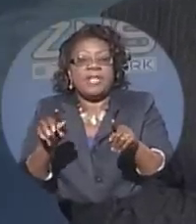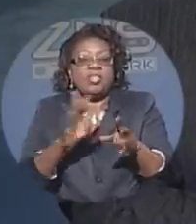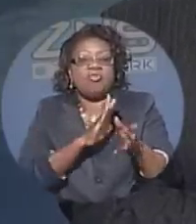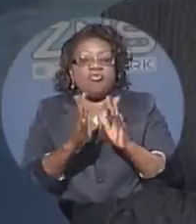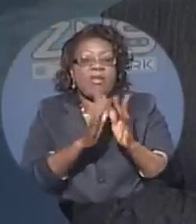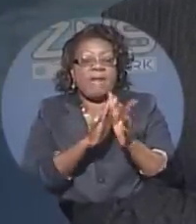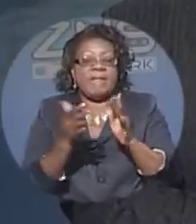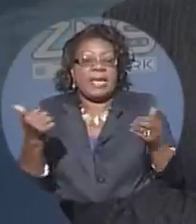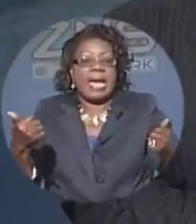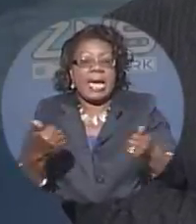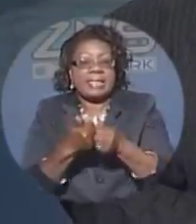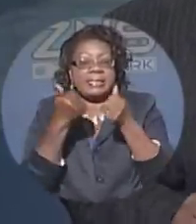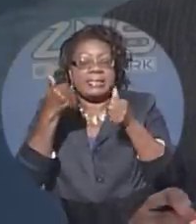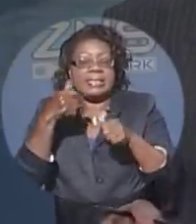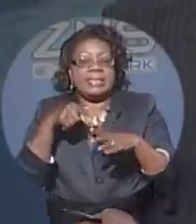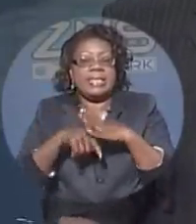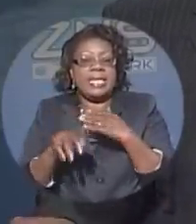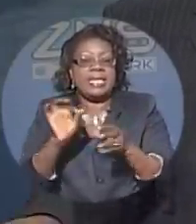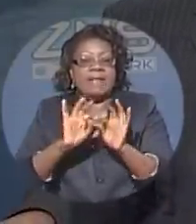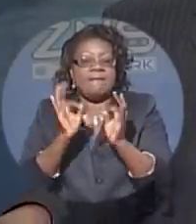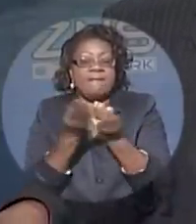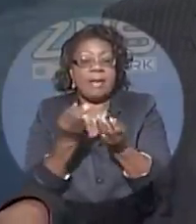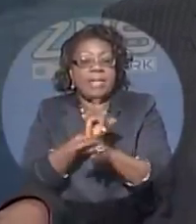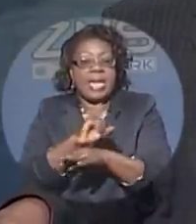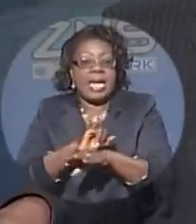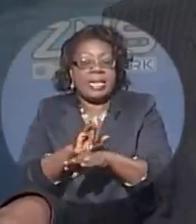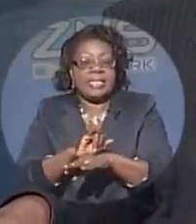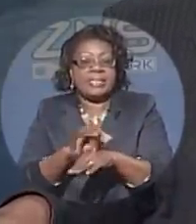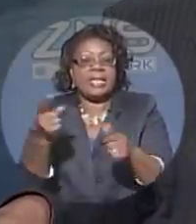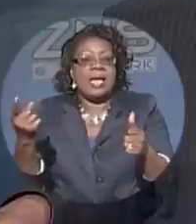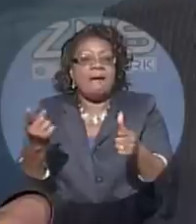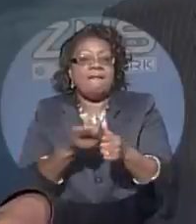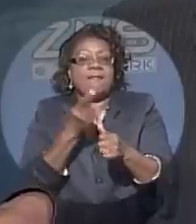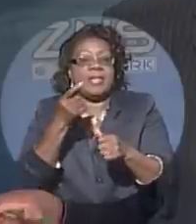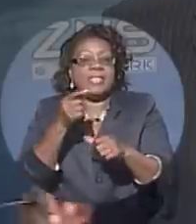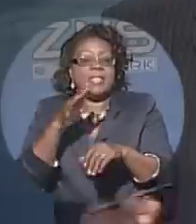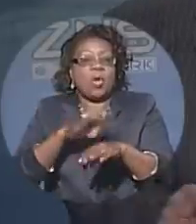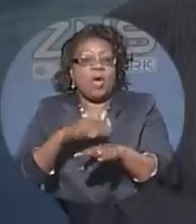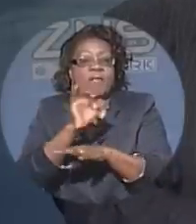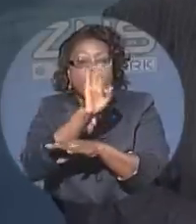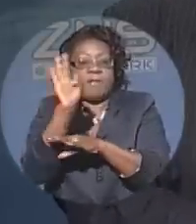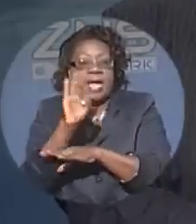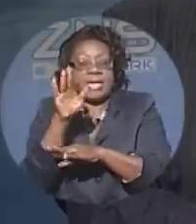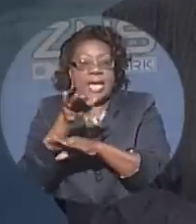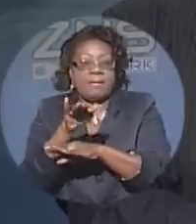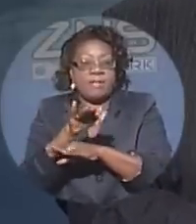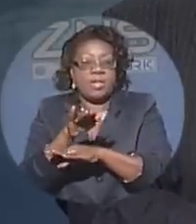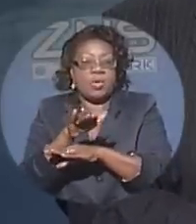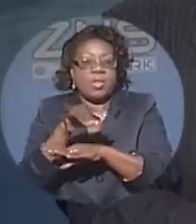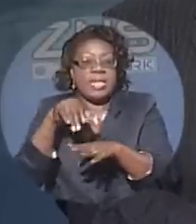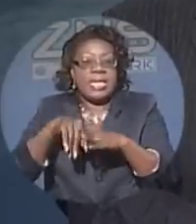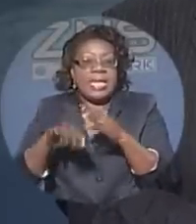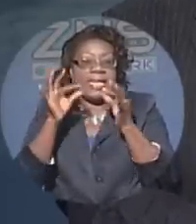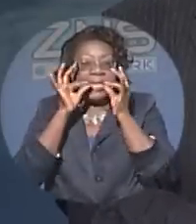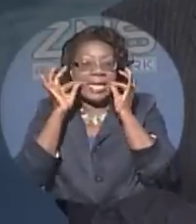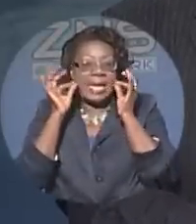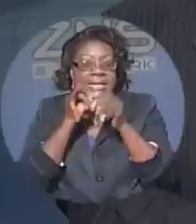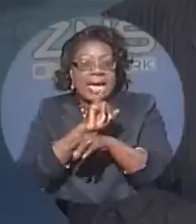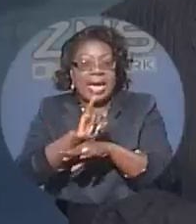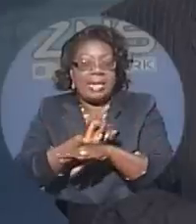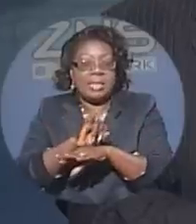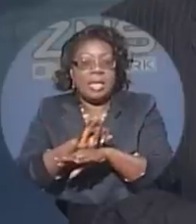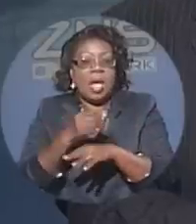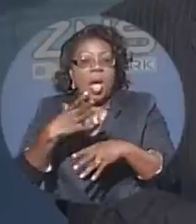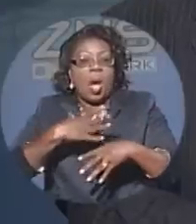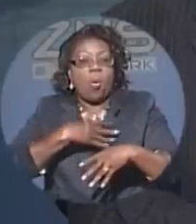islands keeping traffic police busy this weekend. First, police reports revealed that on Friday afternoon on Queens Highway in Cat Island, a